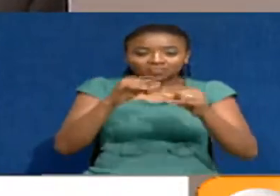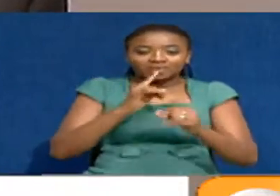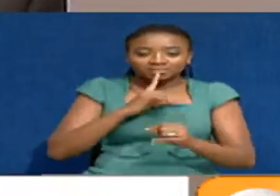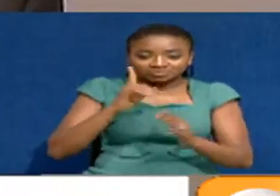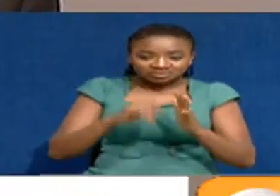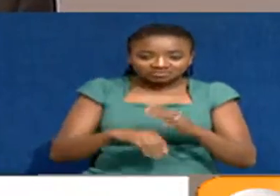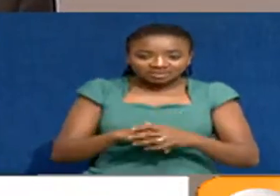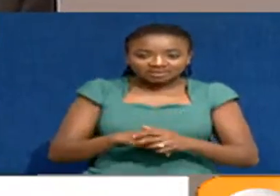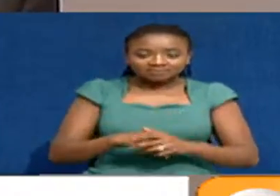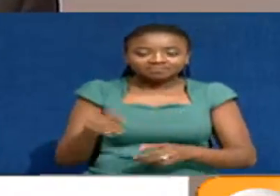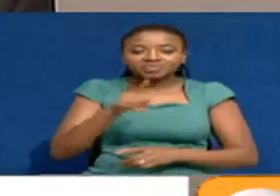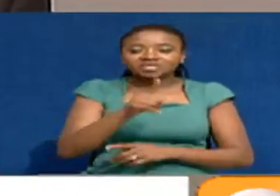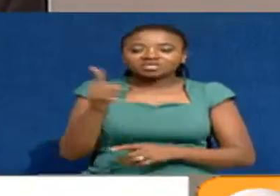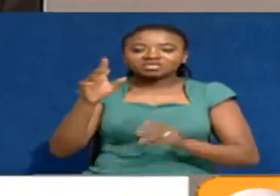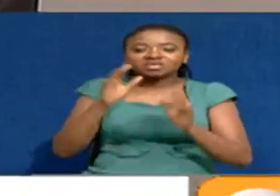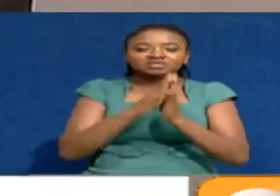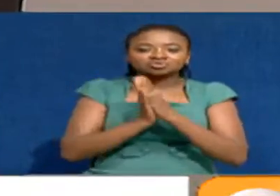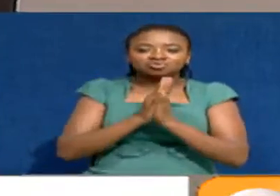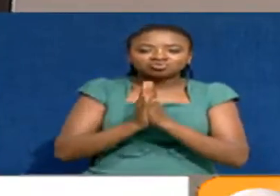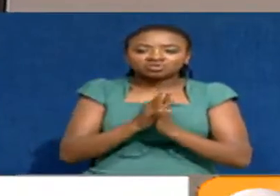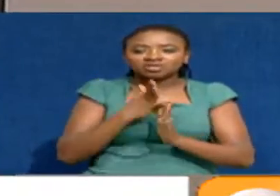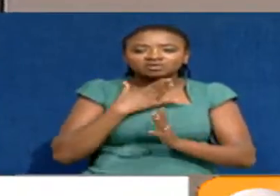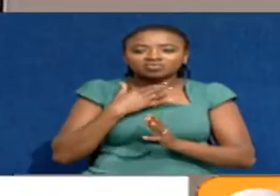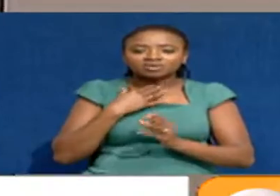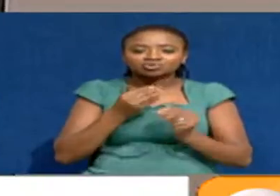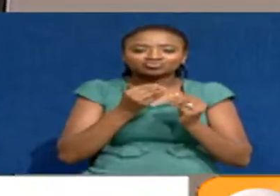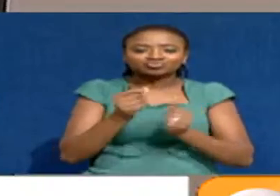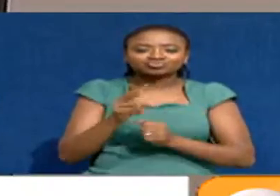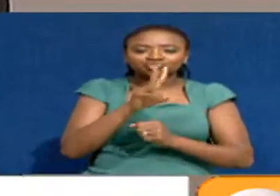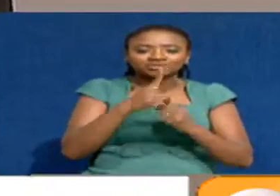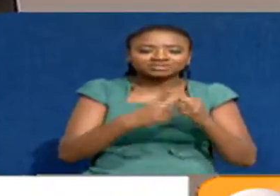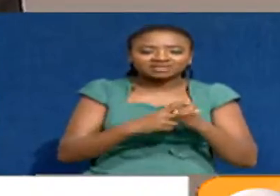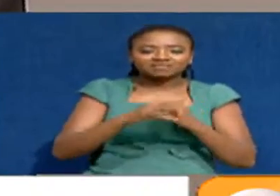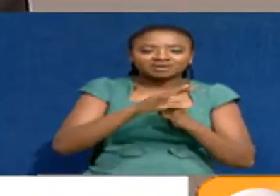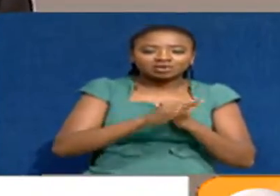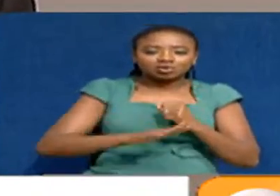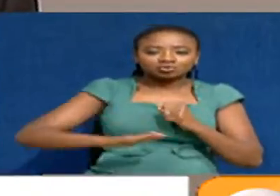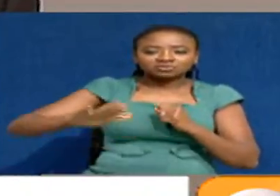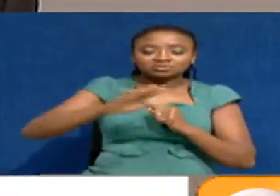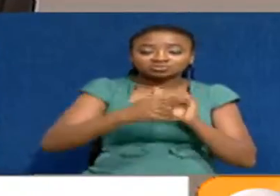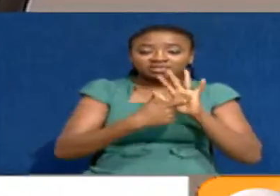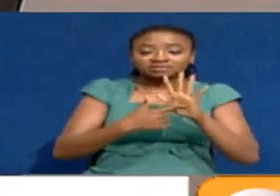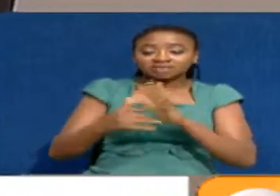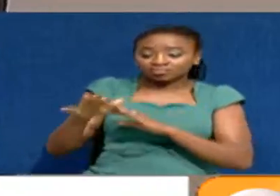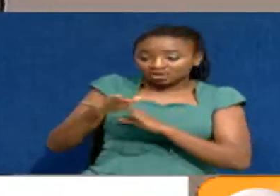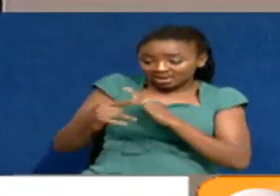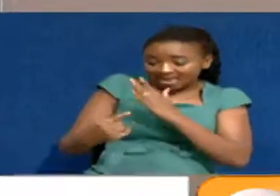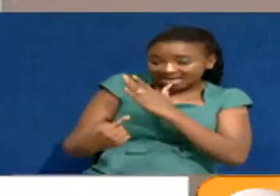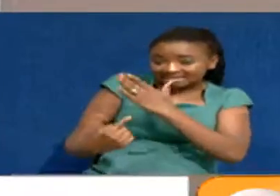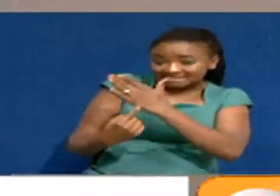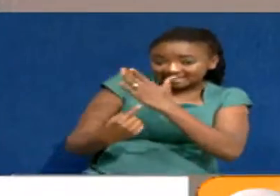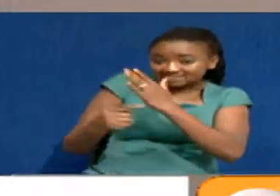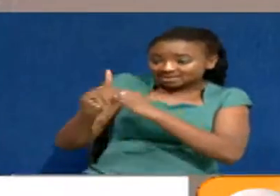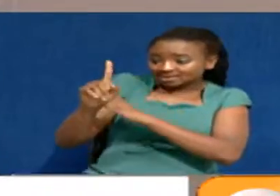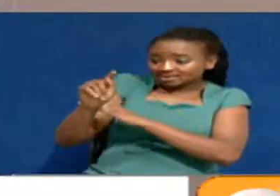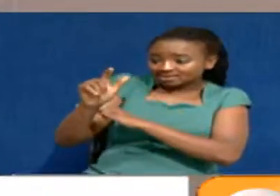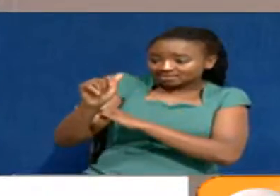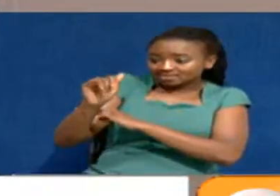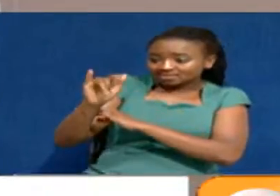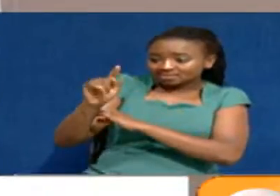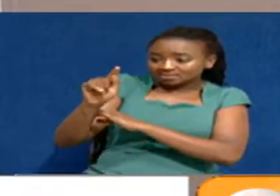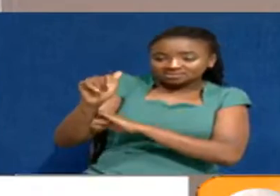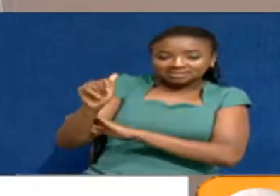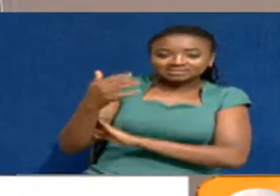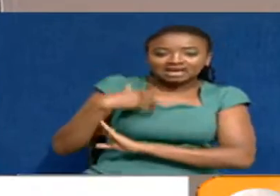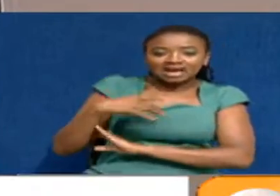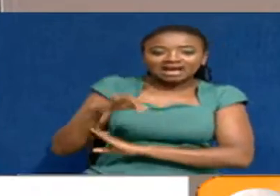of doing away with 27 constituencies, a county like Taita Taveta, three constituencies are on the